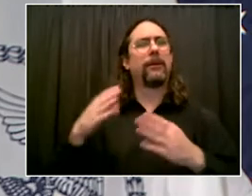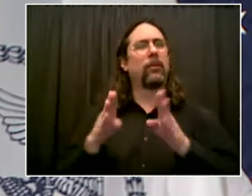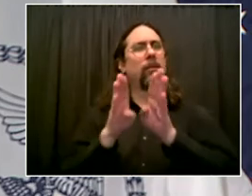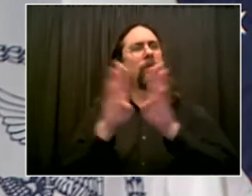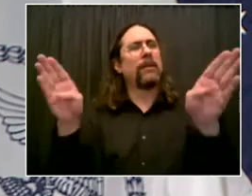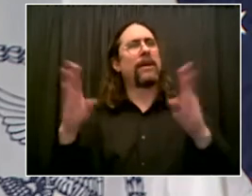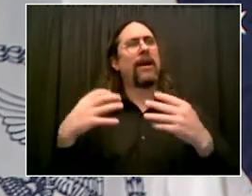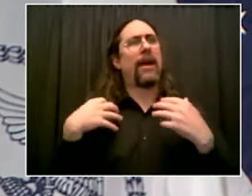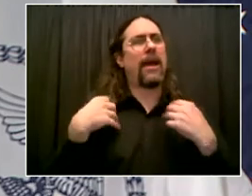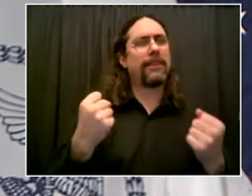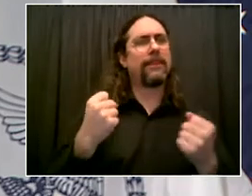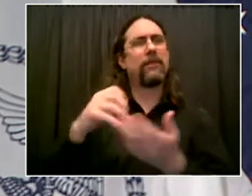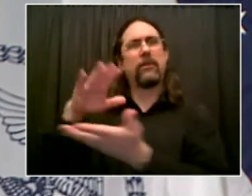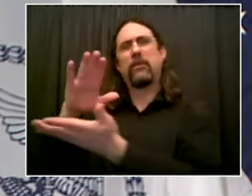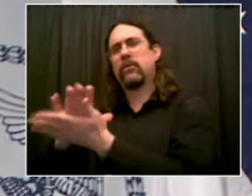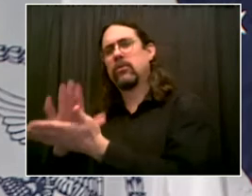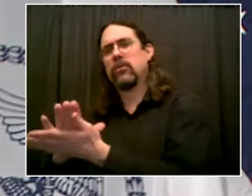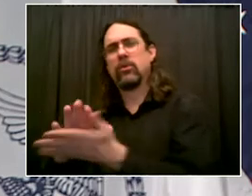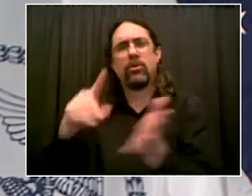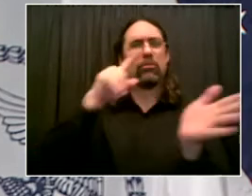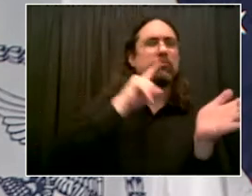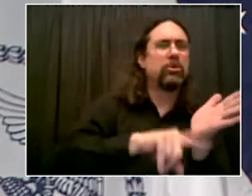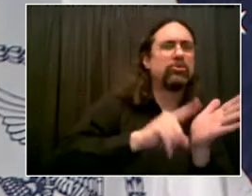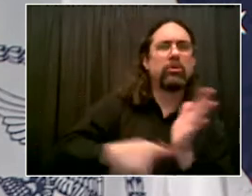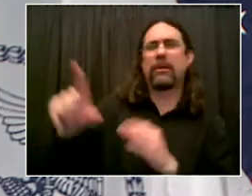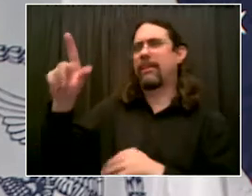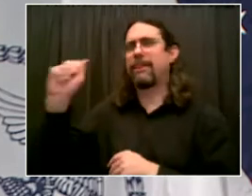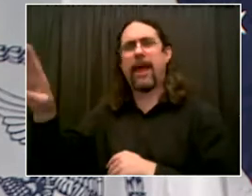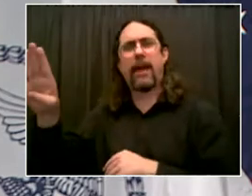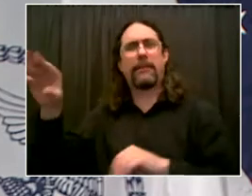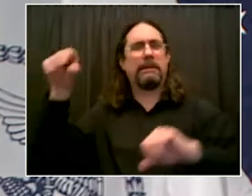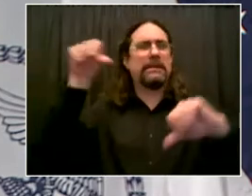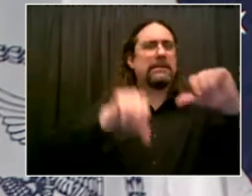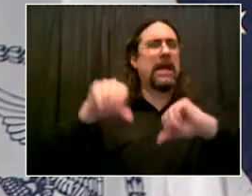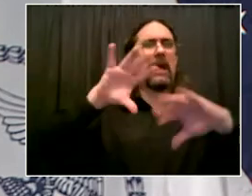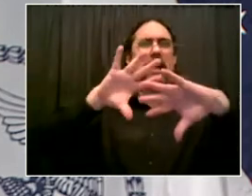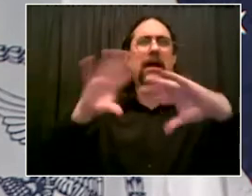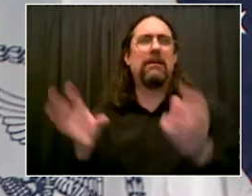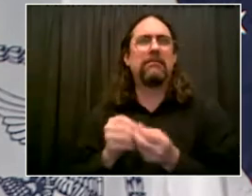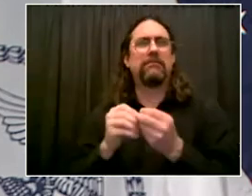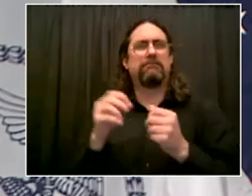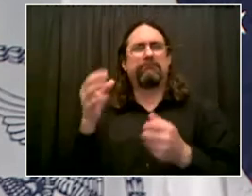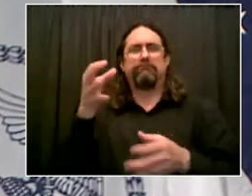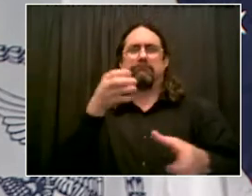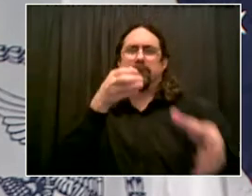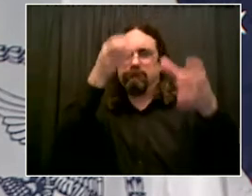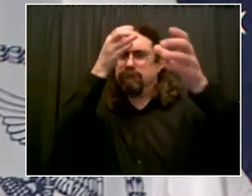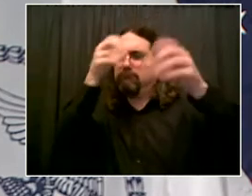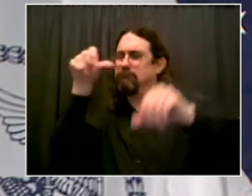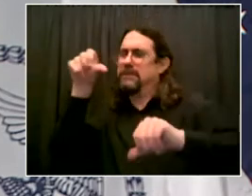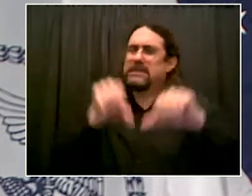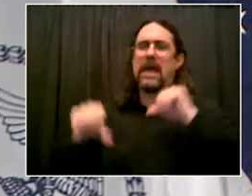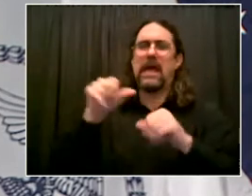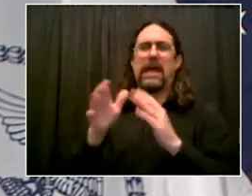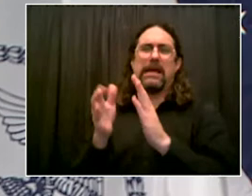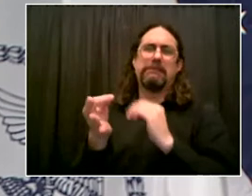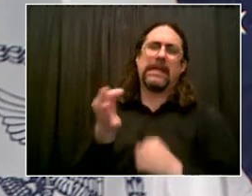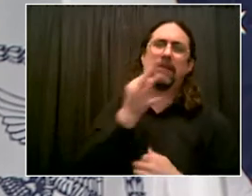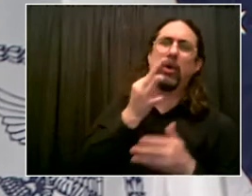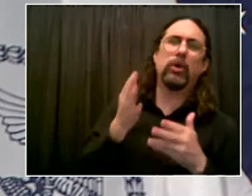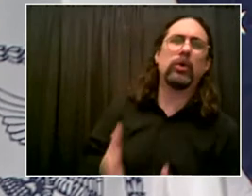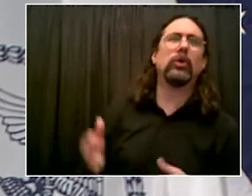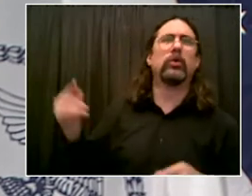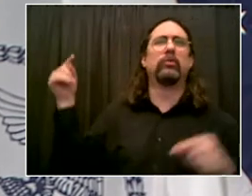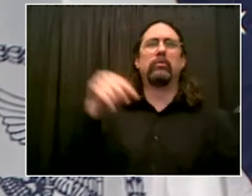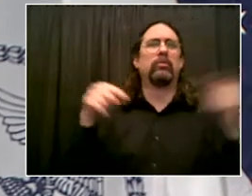centers in America, and making New York City ever more sustainable and a center for the effort to fight climate